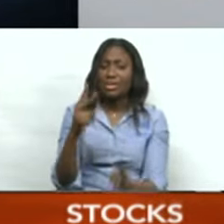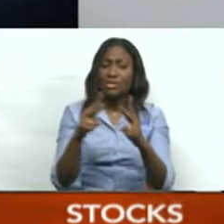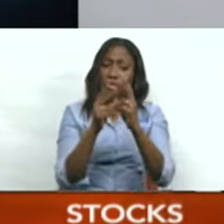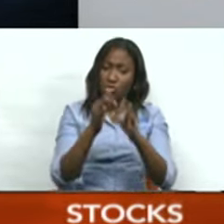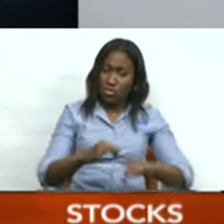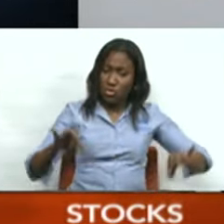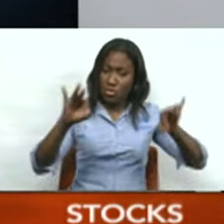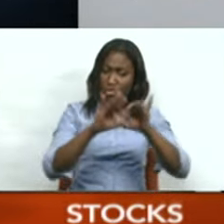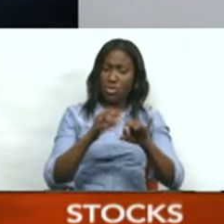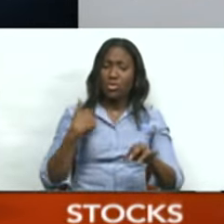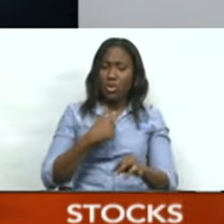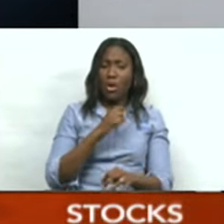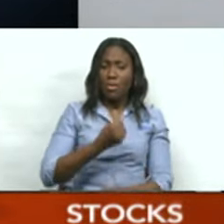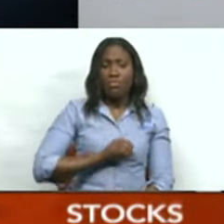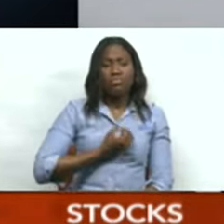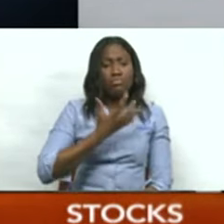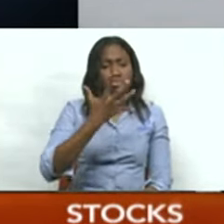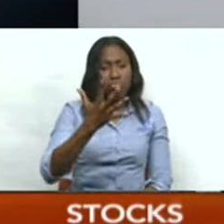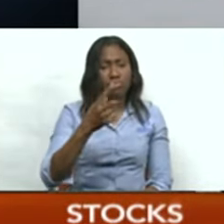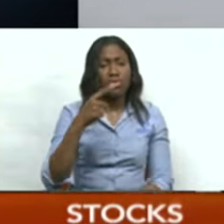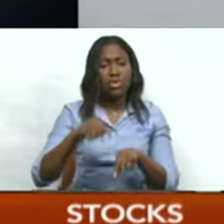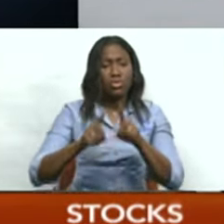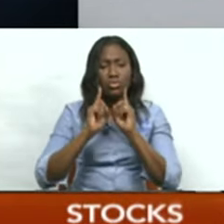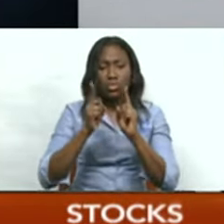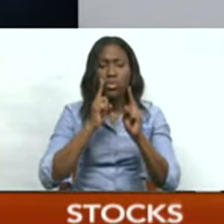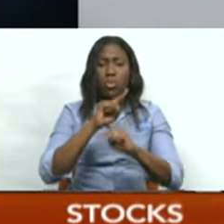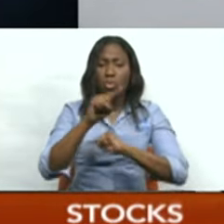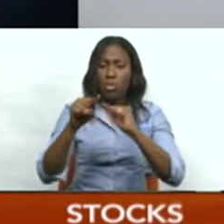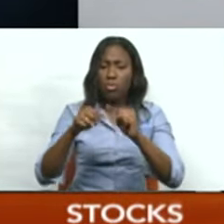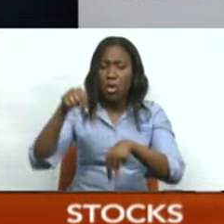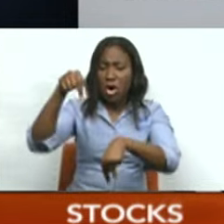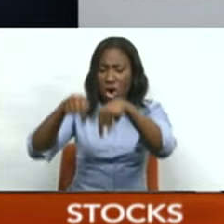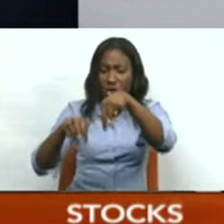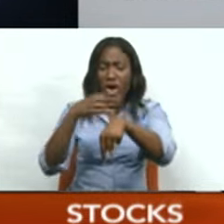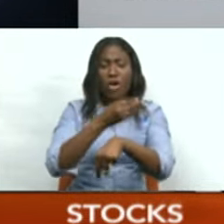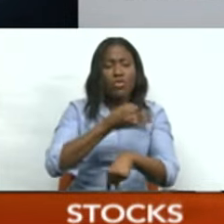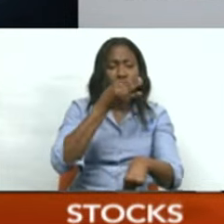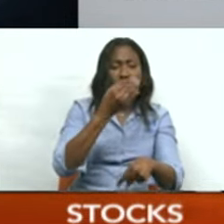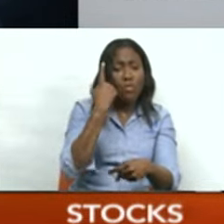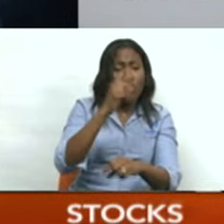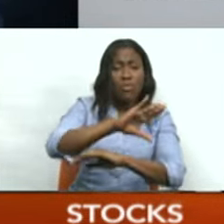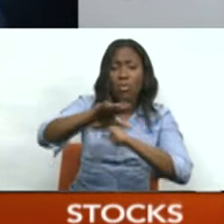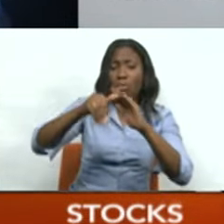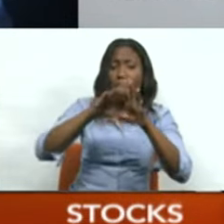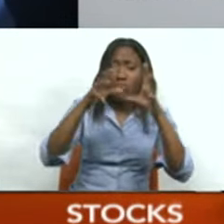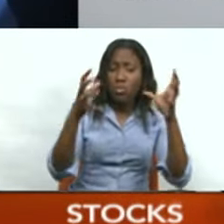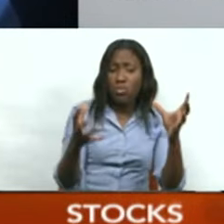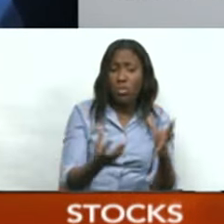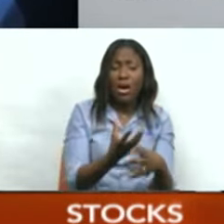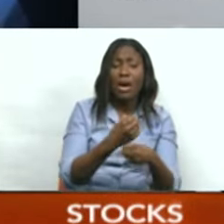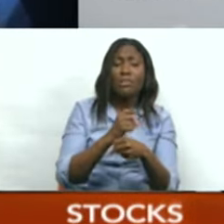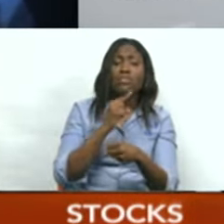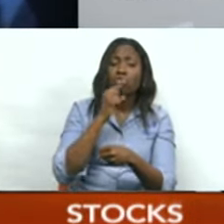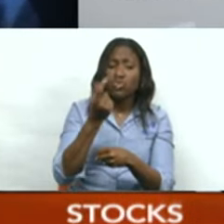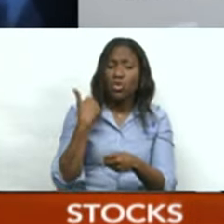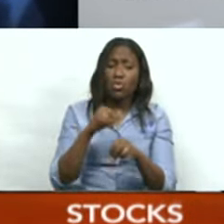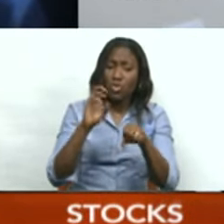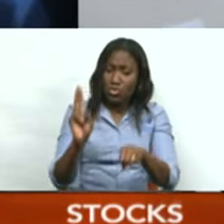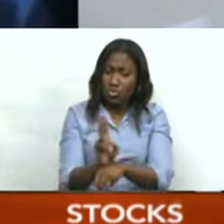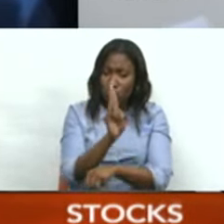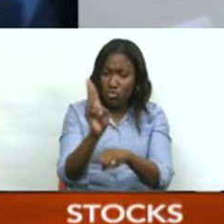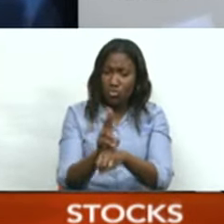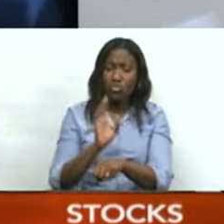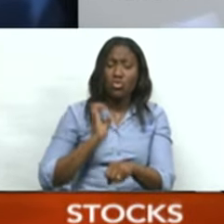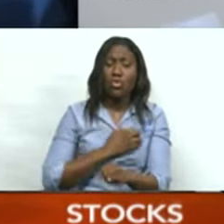voices globally in the conversation of energy security and food security and to demand the ability and the opportunities to